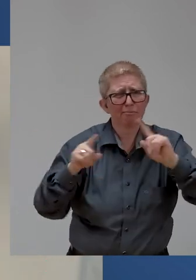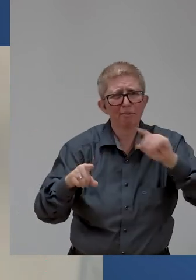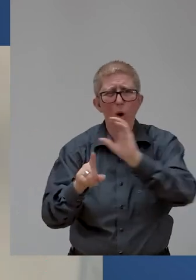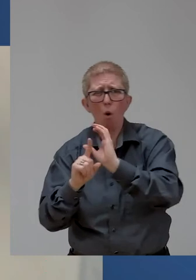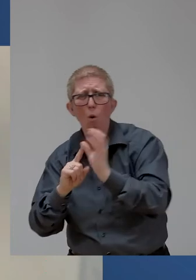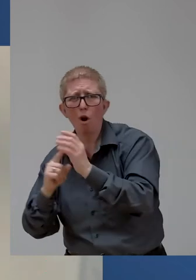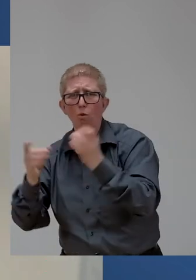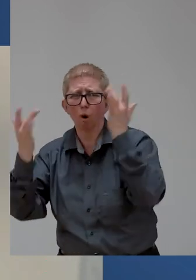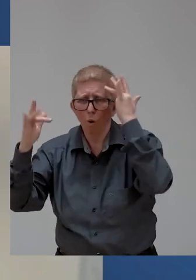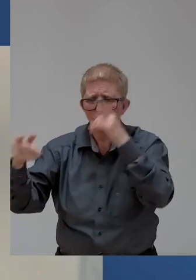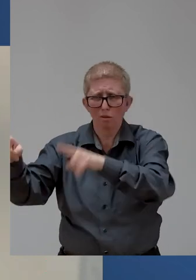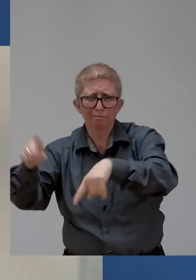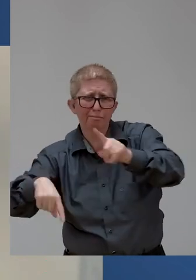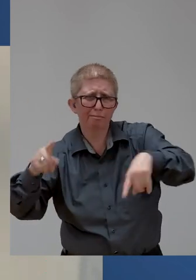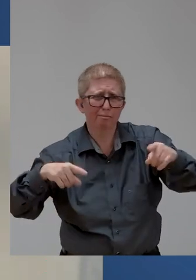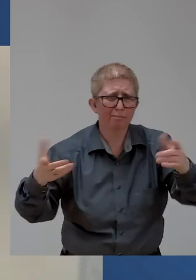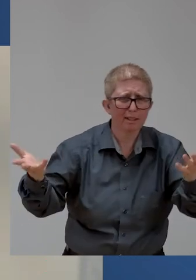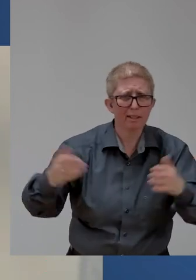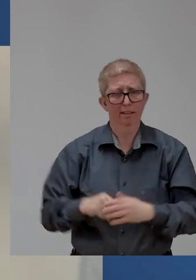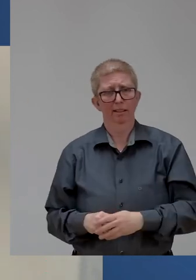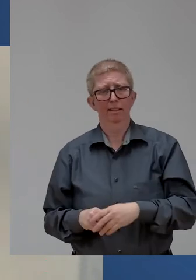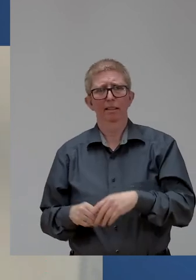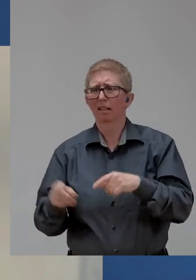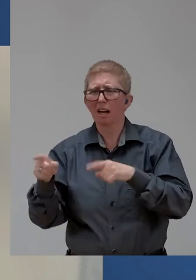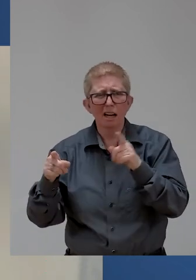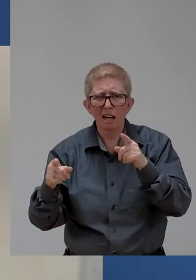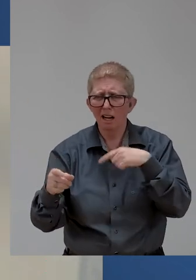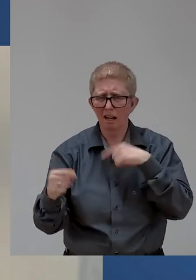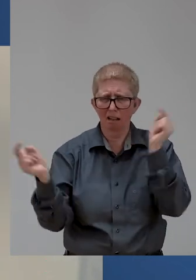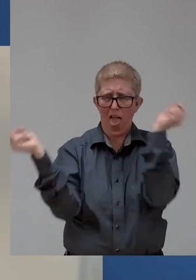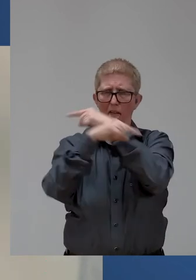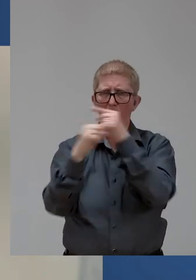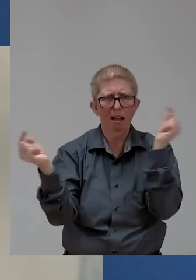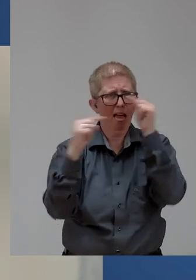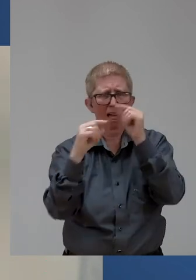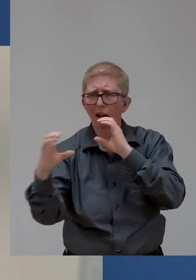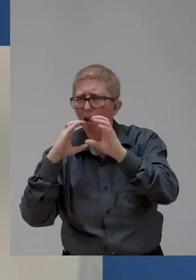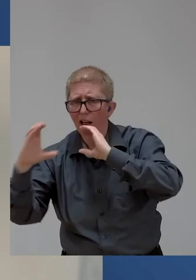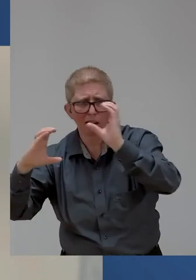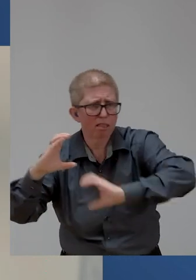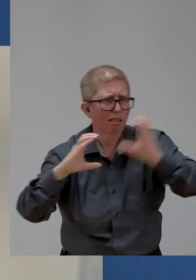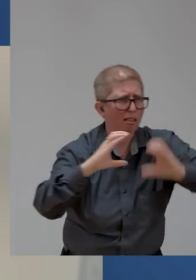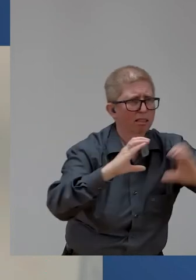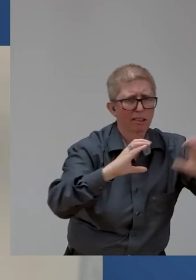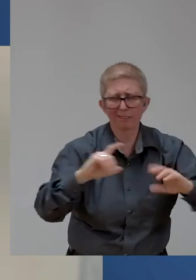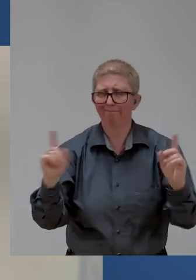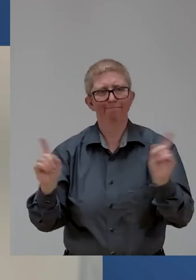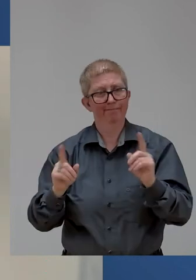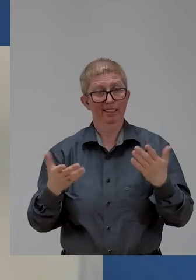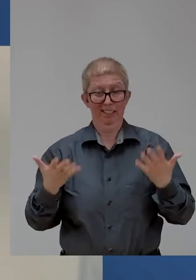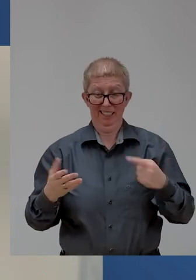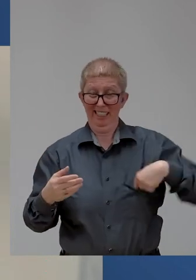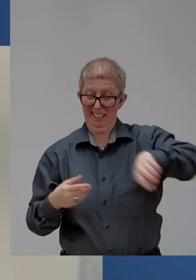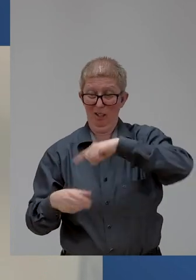often from a lack of understanding. We can overcome these barriers more effectively when we work together and work with